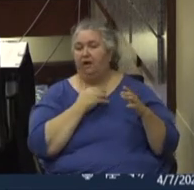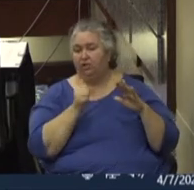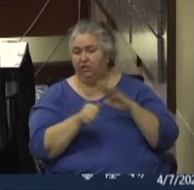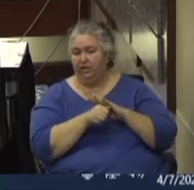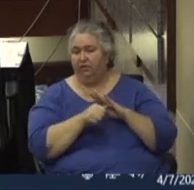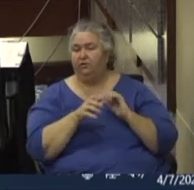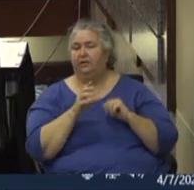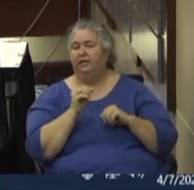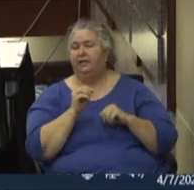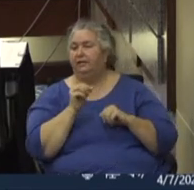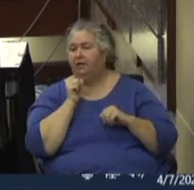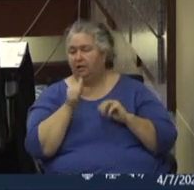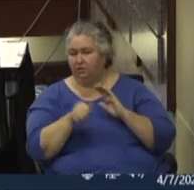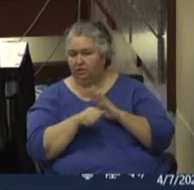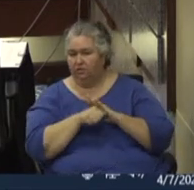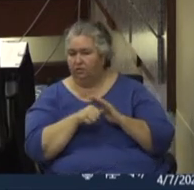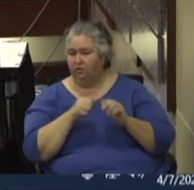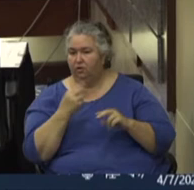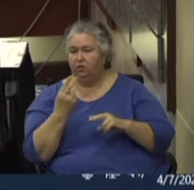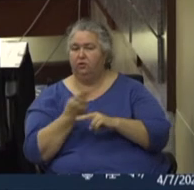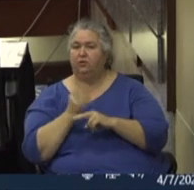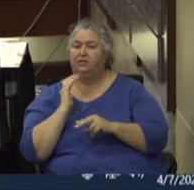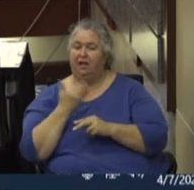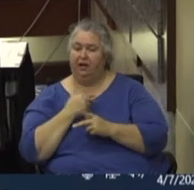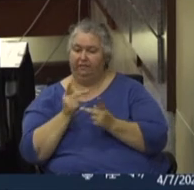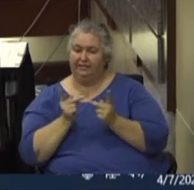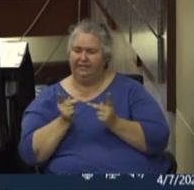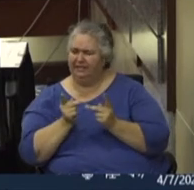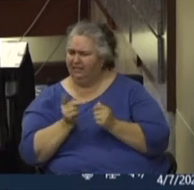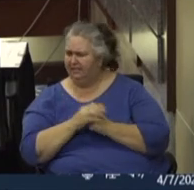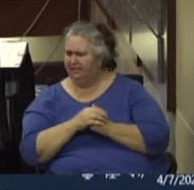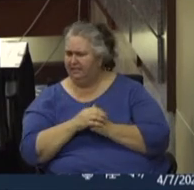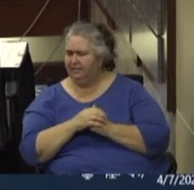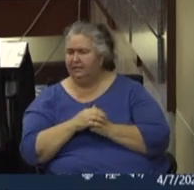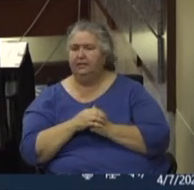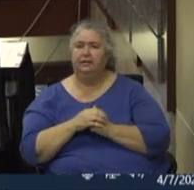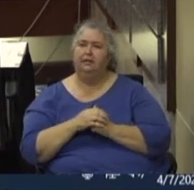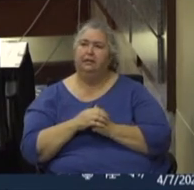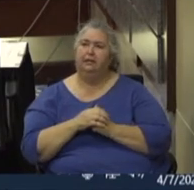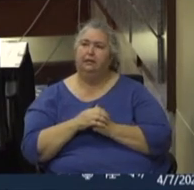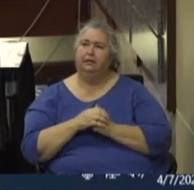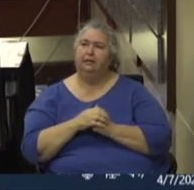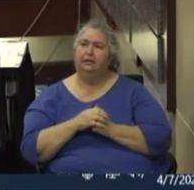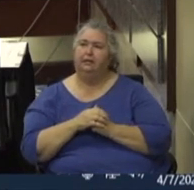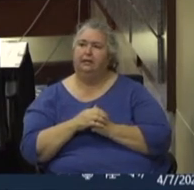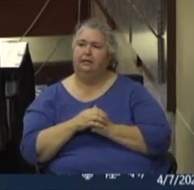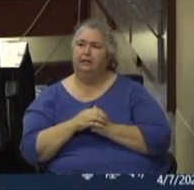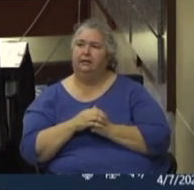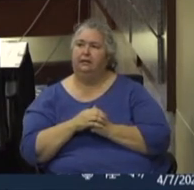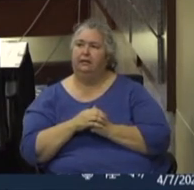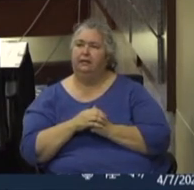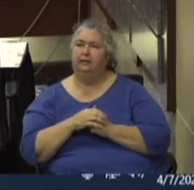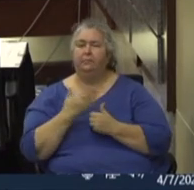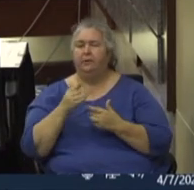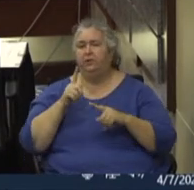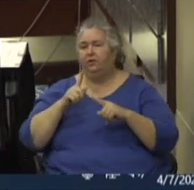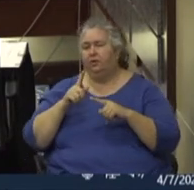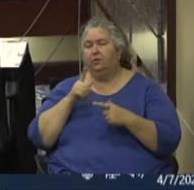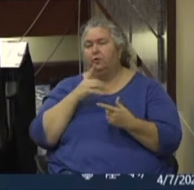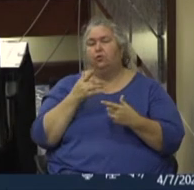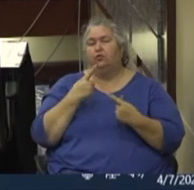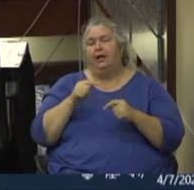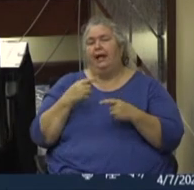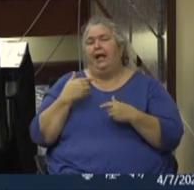unsheltered homeless community use our city facilities for, uh, as a place to charge their phones so that they can continue to have access to resources. Well,